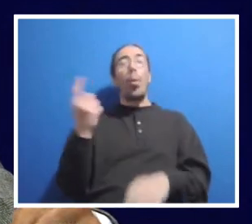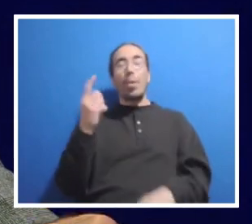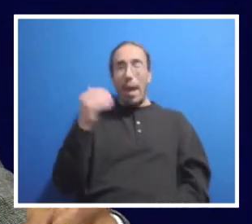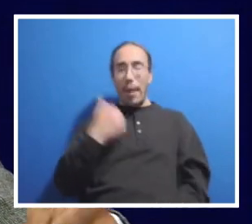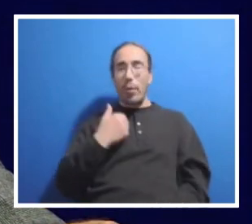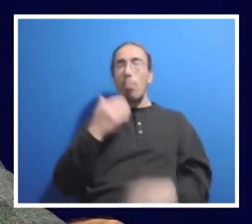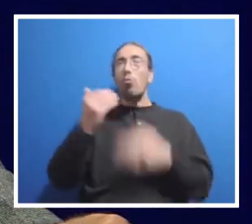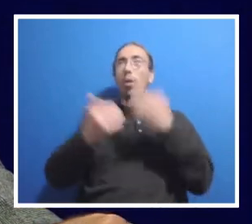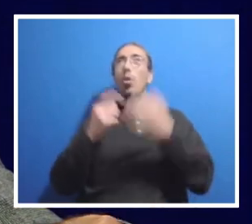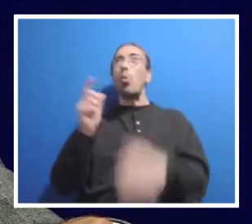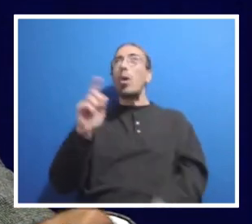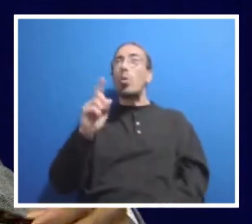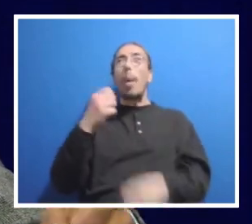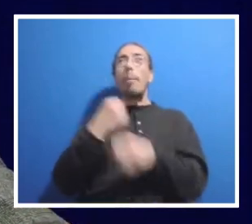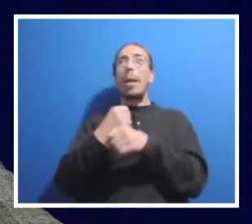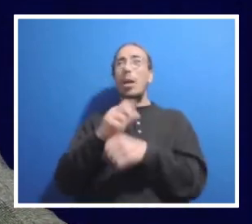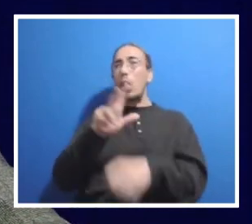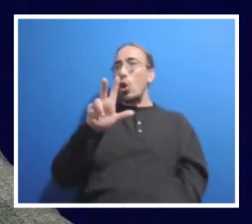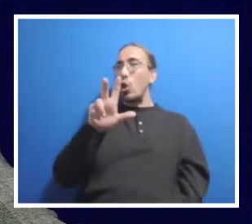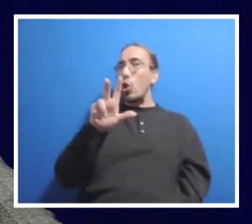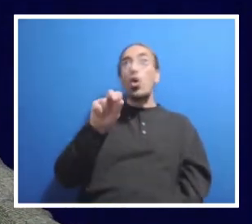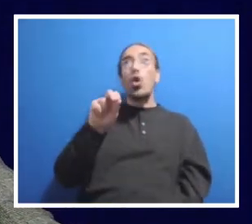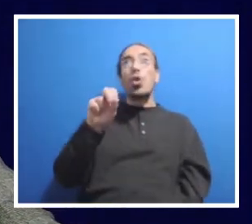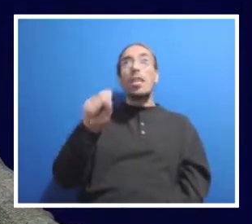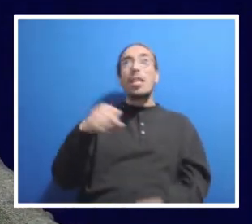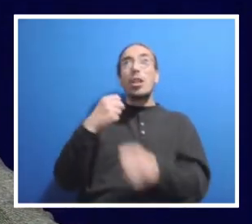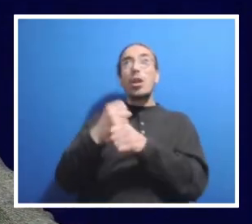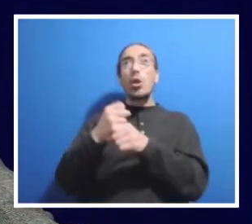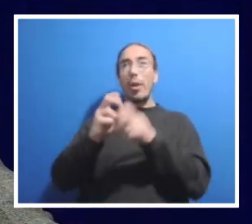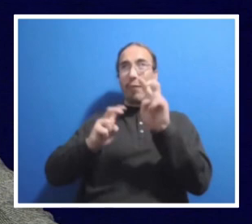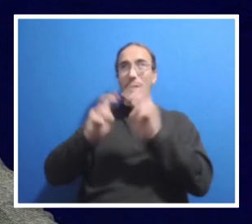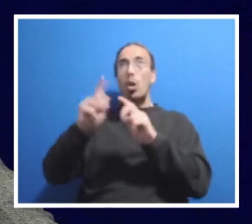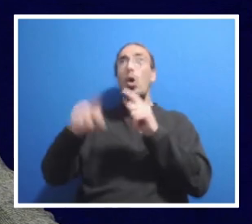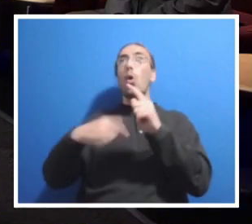we make a 30-year investment when we have the opportunity to do so.